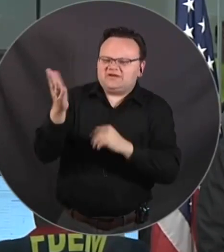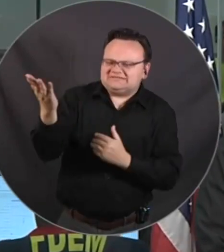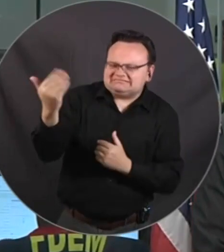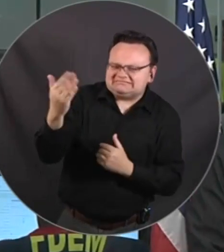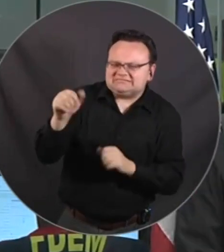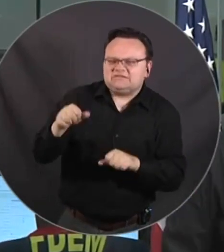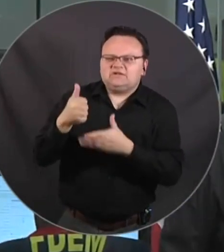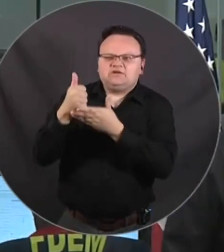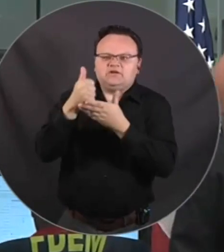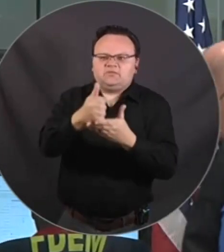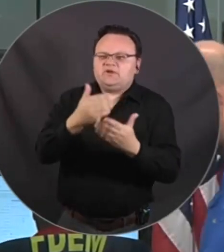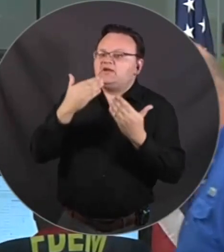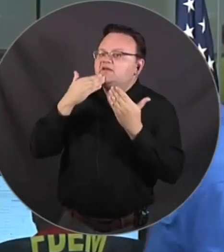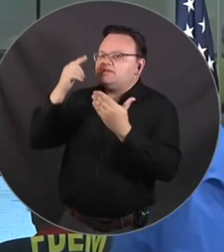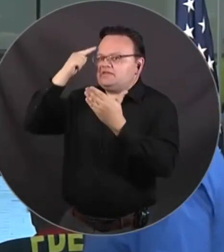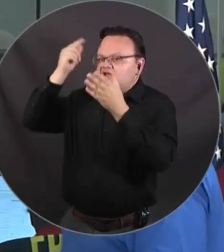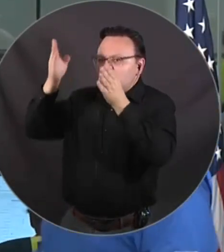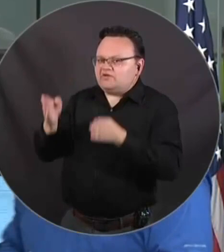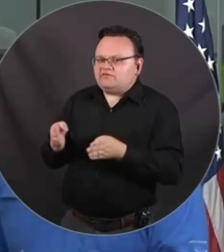Thank you governor.